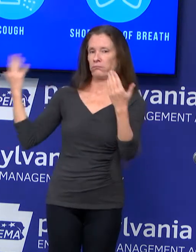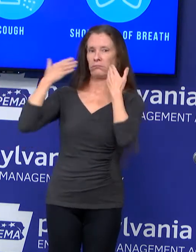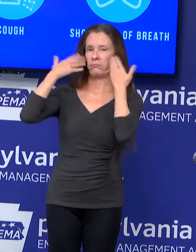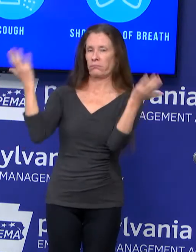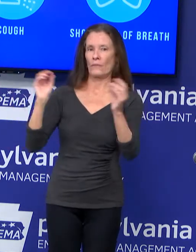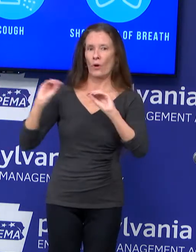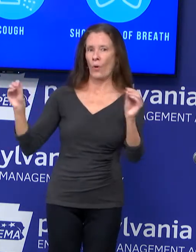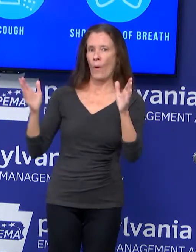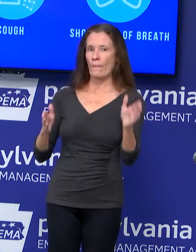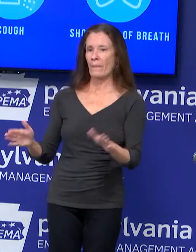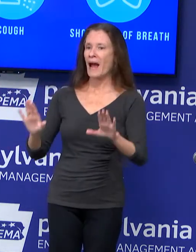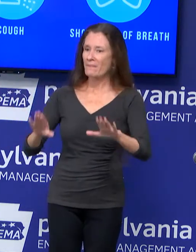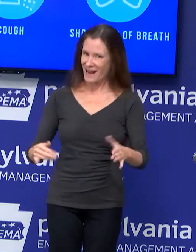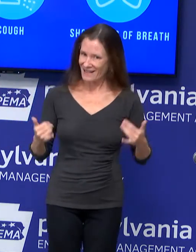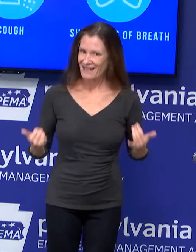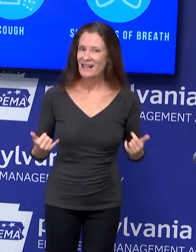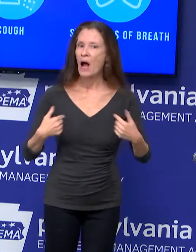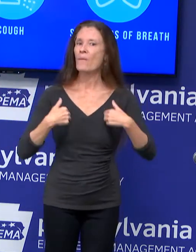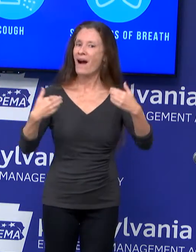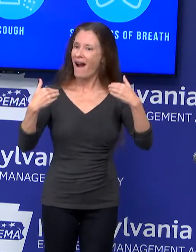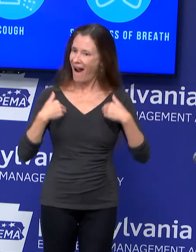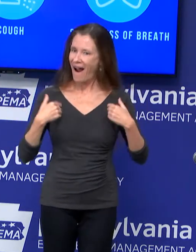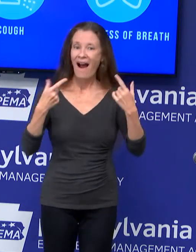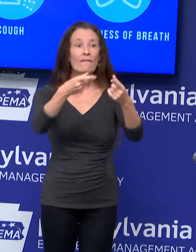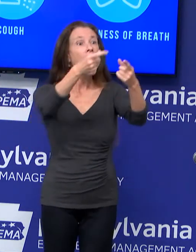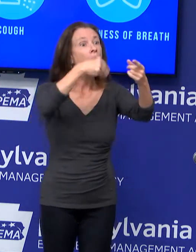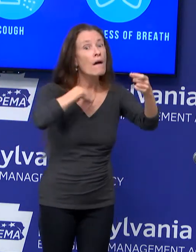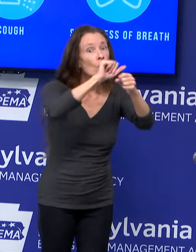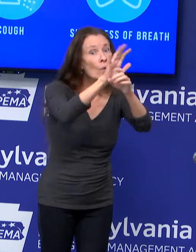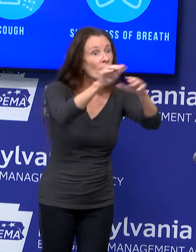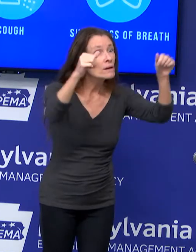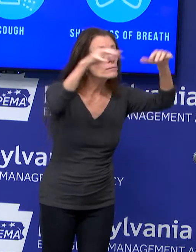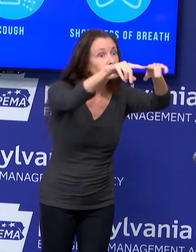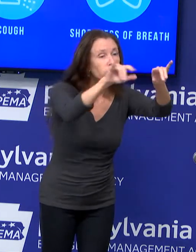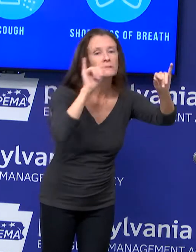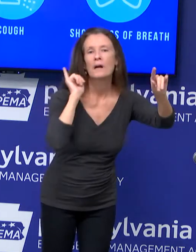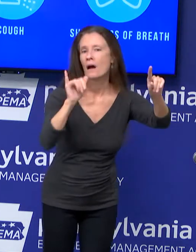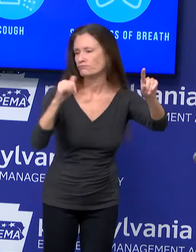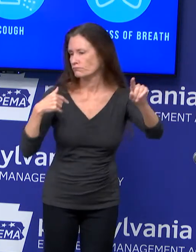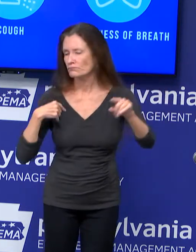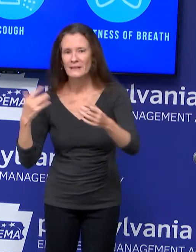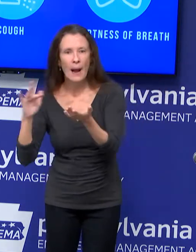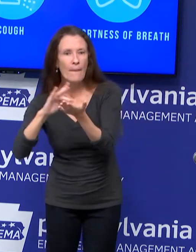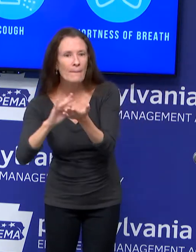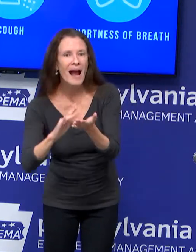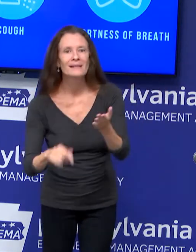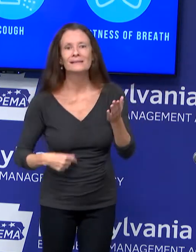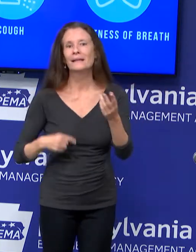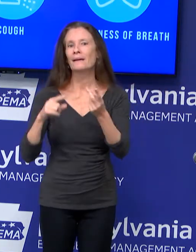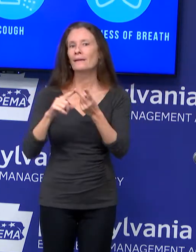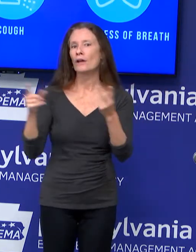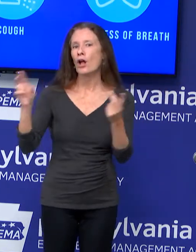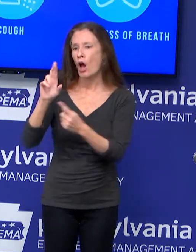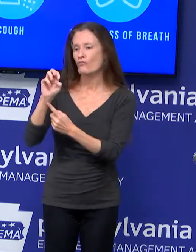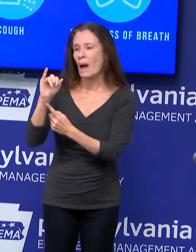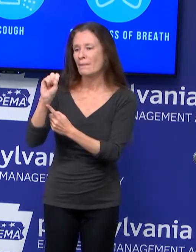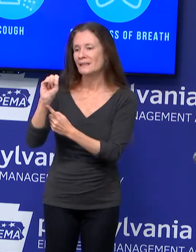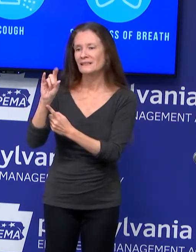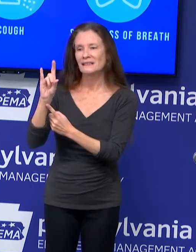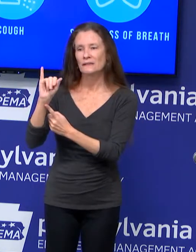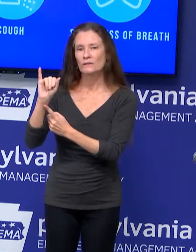protocols in hospitals and intensive care units. We have therapeutics, such as remdesivir, dexamethasone,